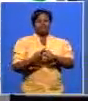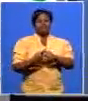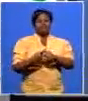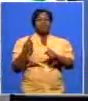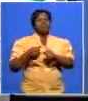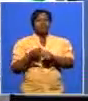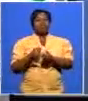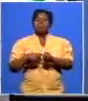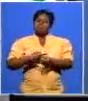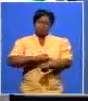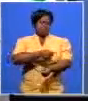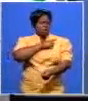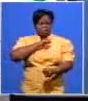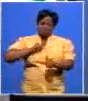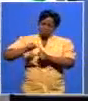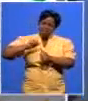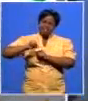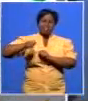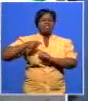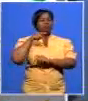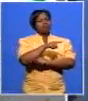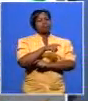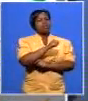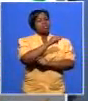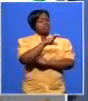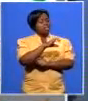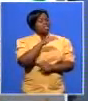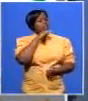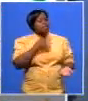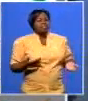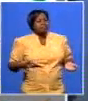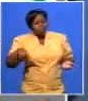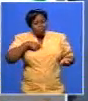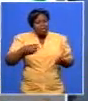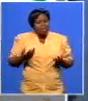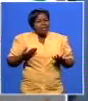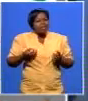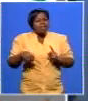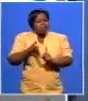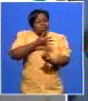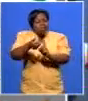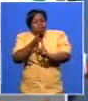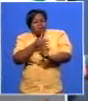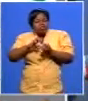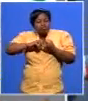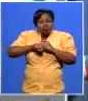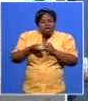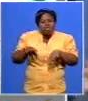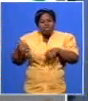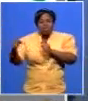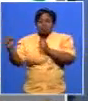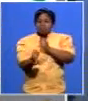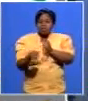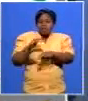much much better than the anc we're not a crony party we don't manipulate things to enrich ourselves or enrich our friends